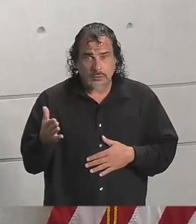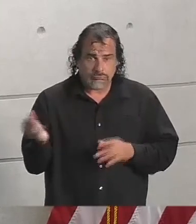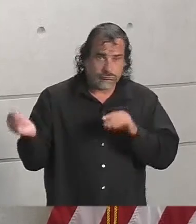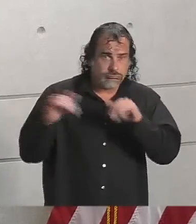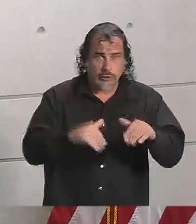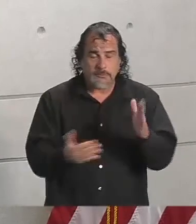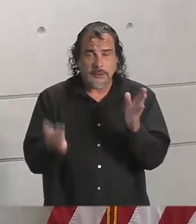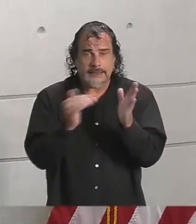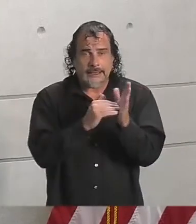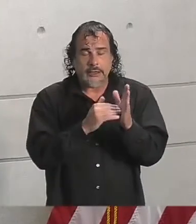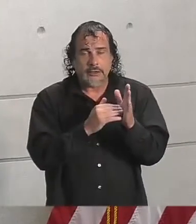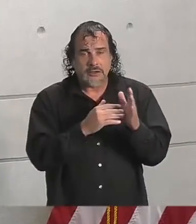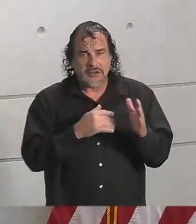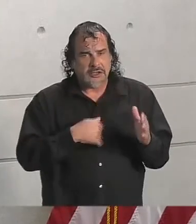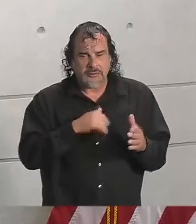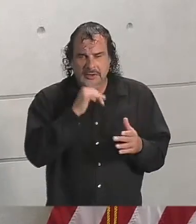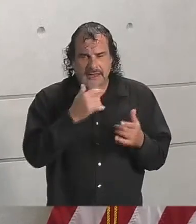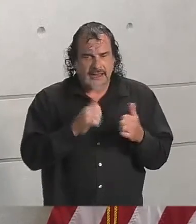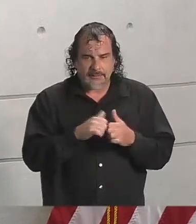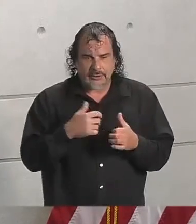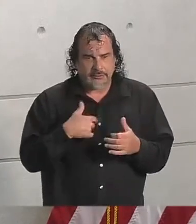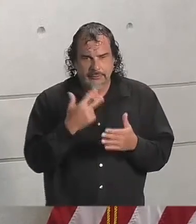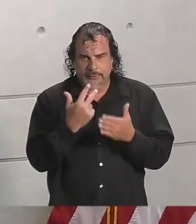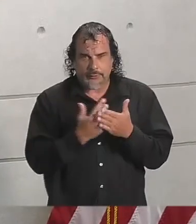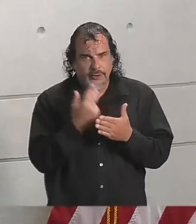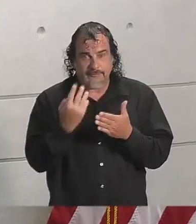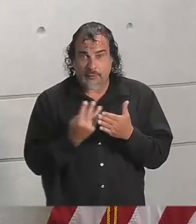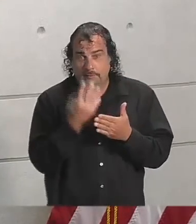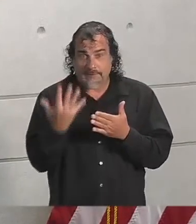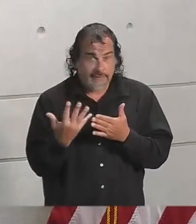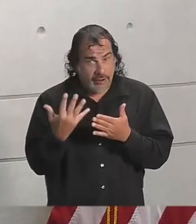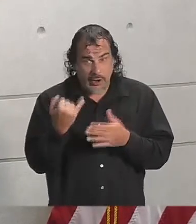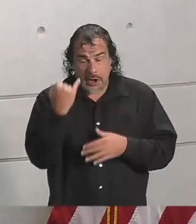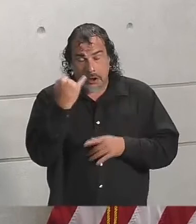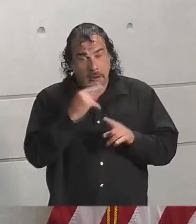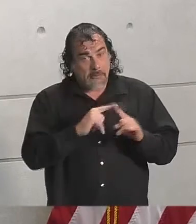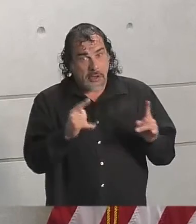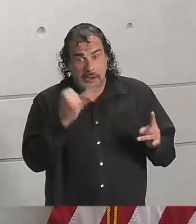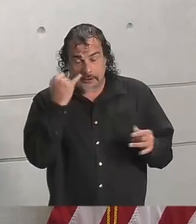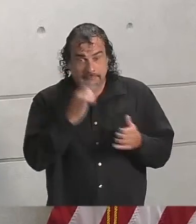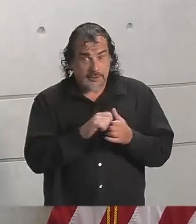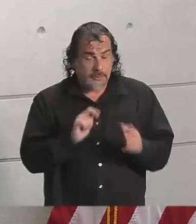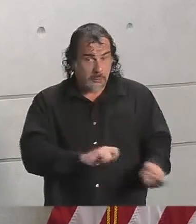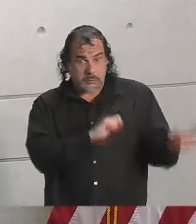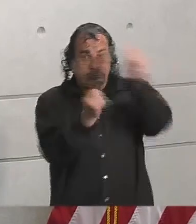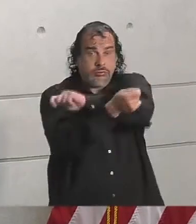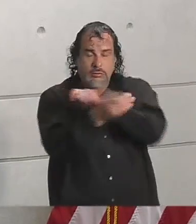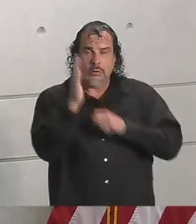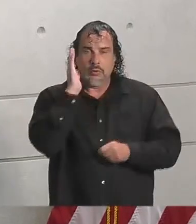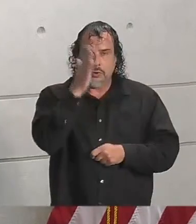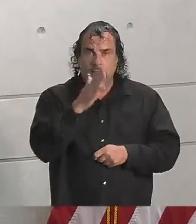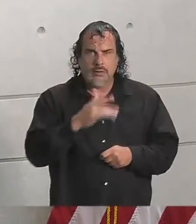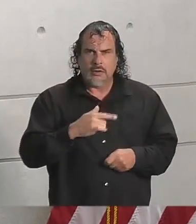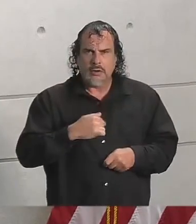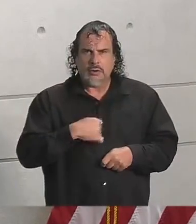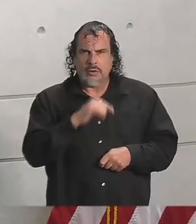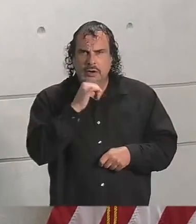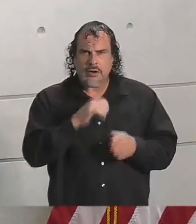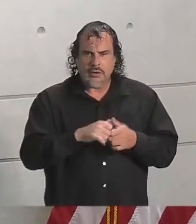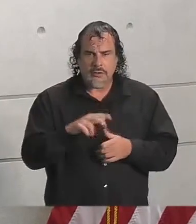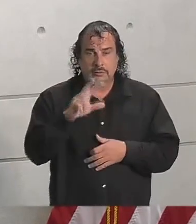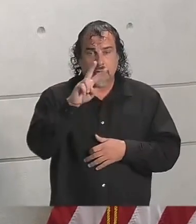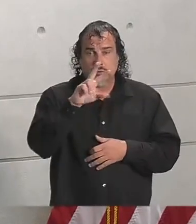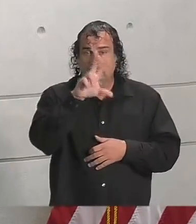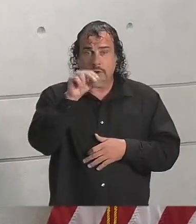It will not happen in the next three to four to five hours, I wouldn't think, but if anything comes up, we'll definitely do that. We are not going to have our 2-30